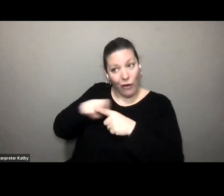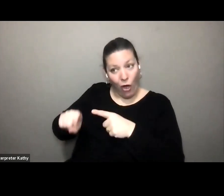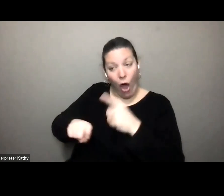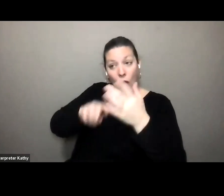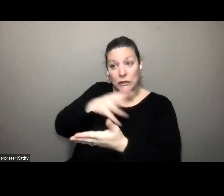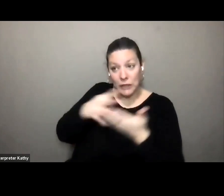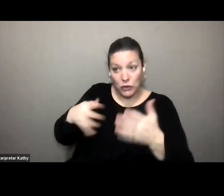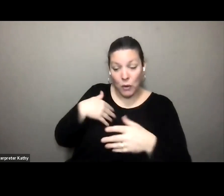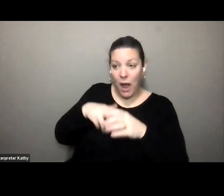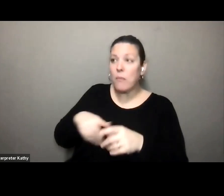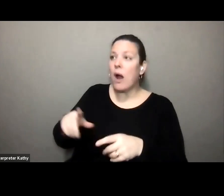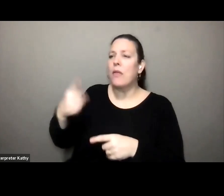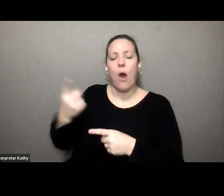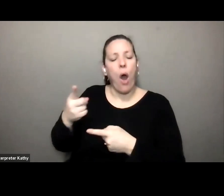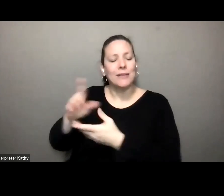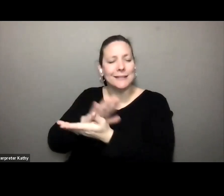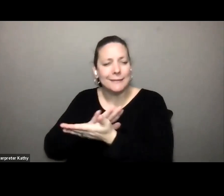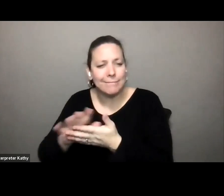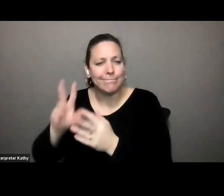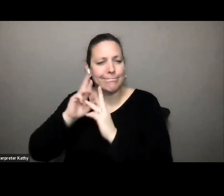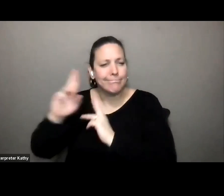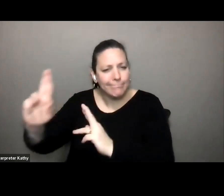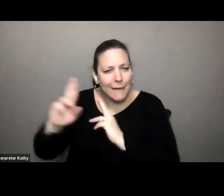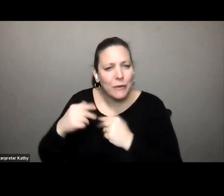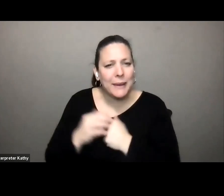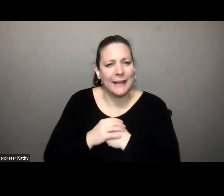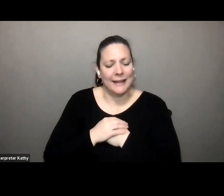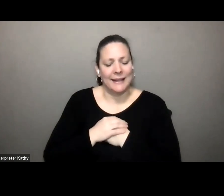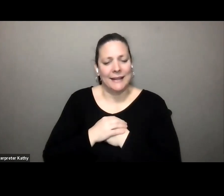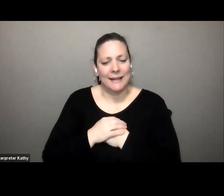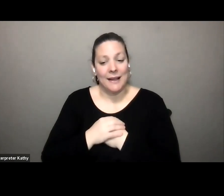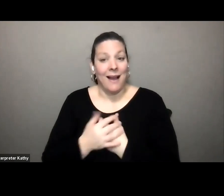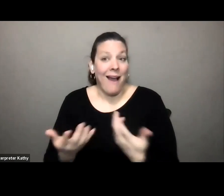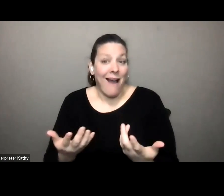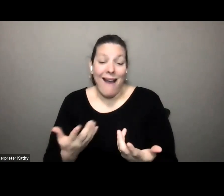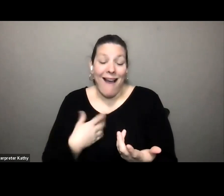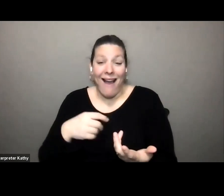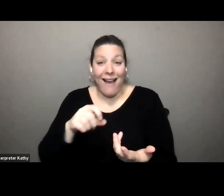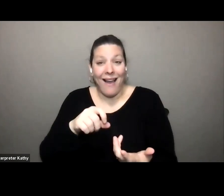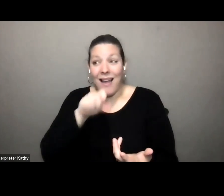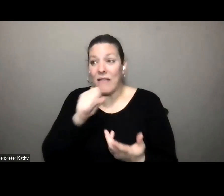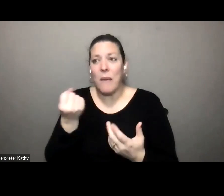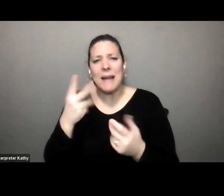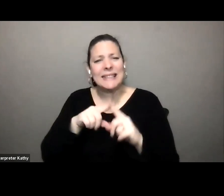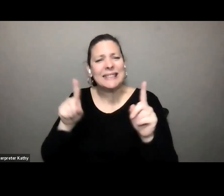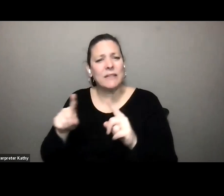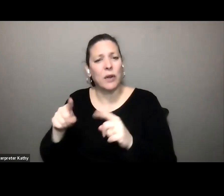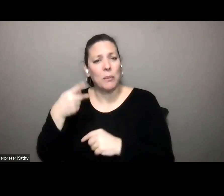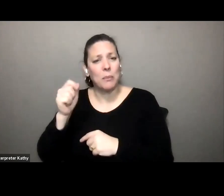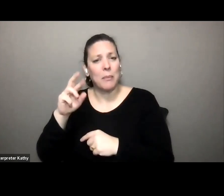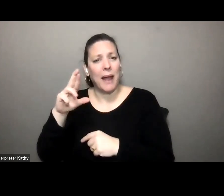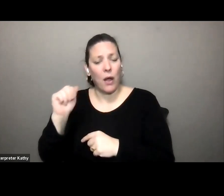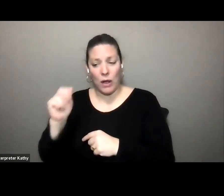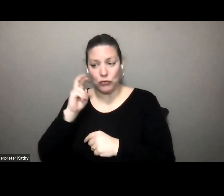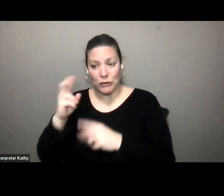kindly and very respectfully um i love that um with a lot of the paratransit drivers who are long-time drivers we